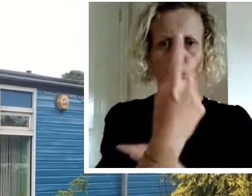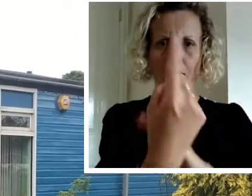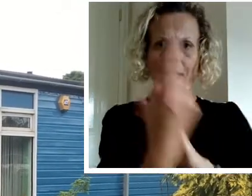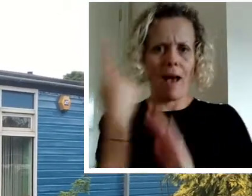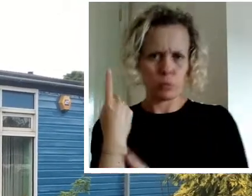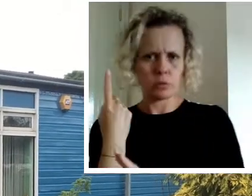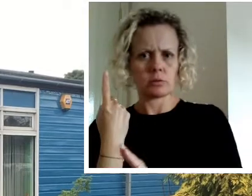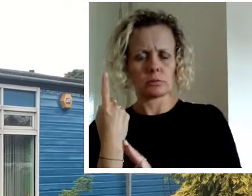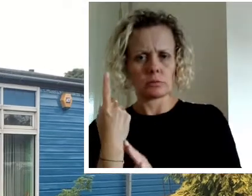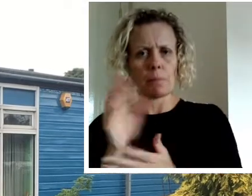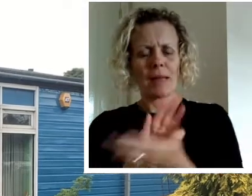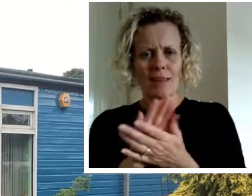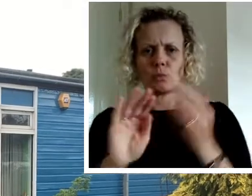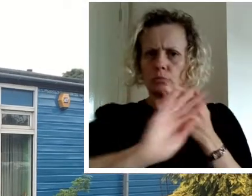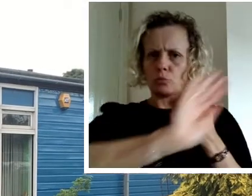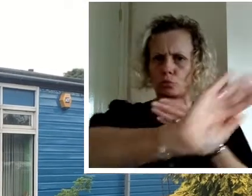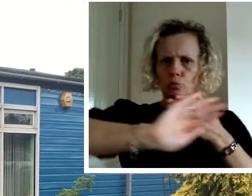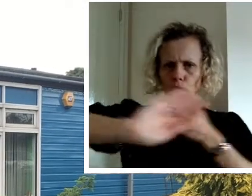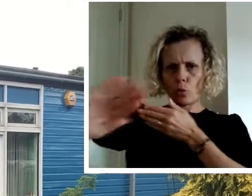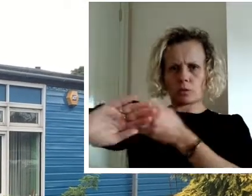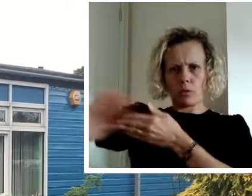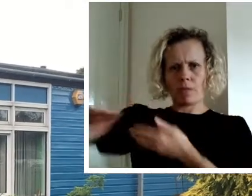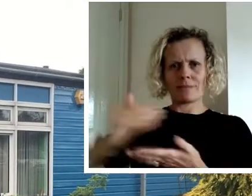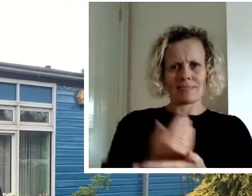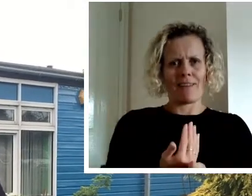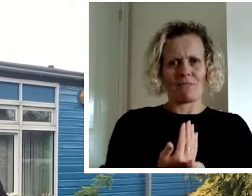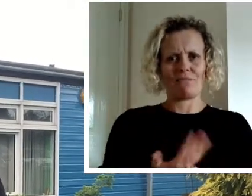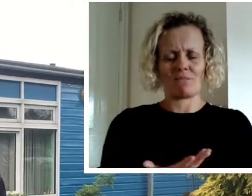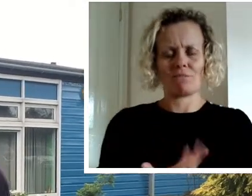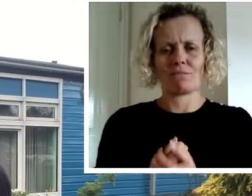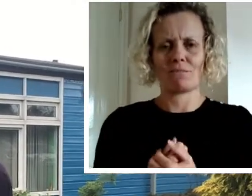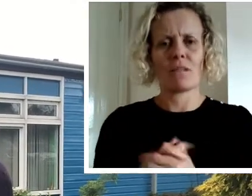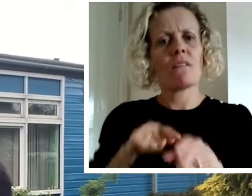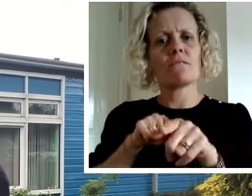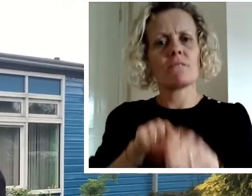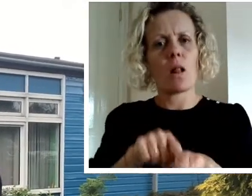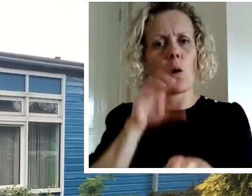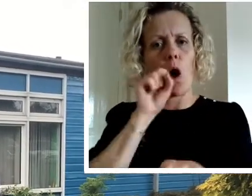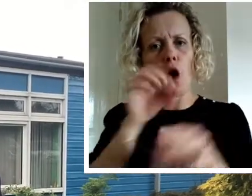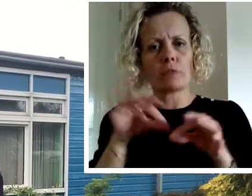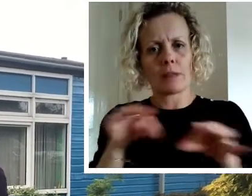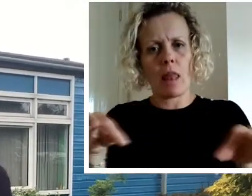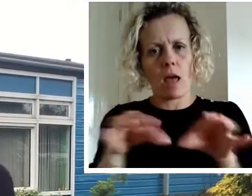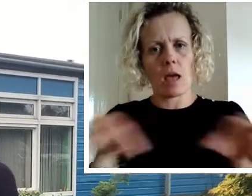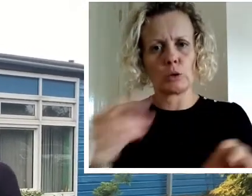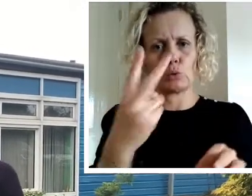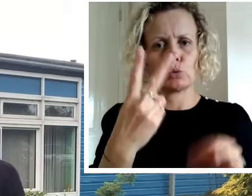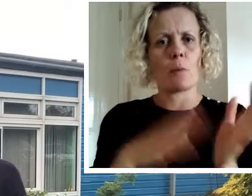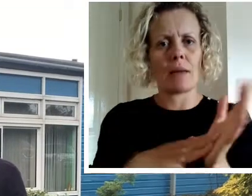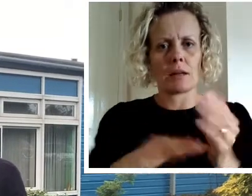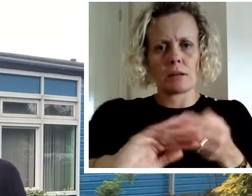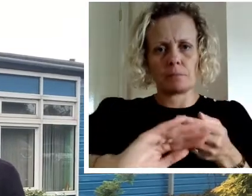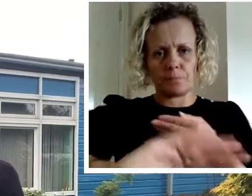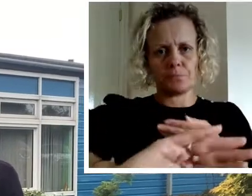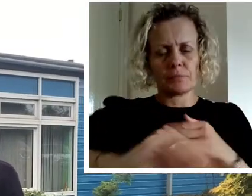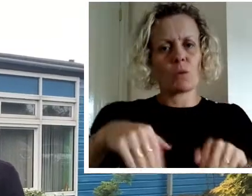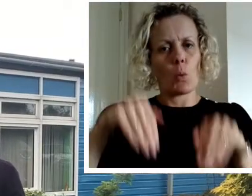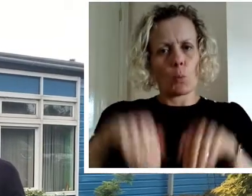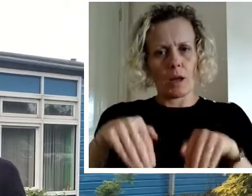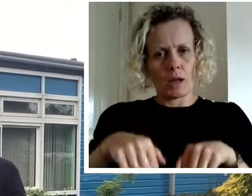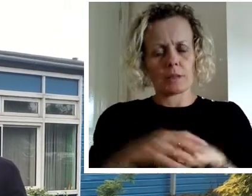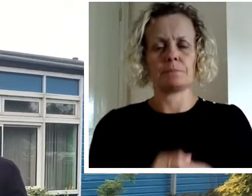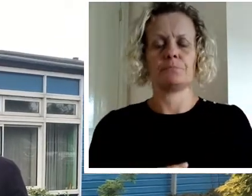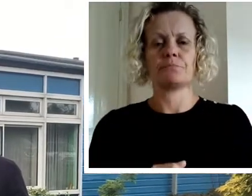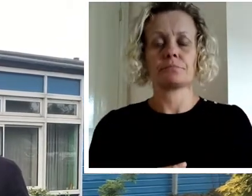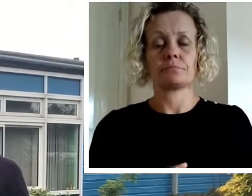You can follow the orange lines which are two metres apart and wait here. If somebody is in the office you'll be able to see